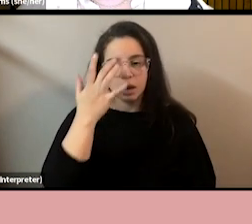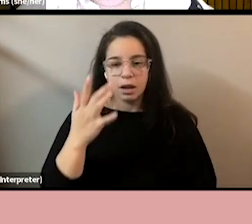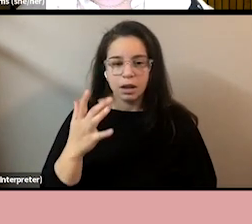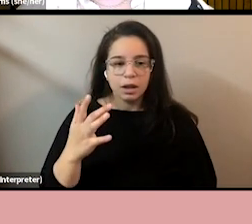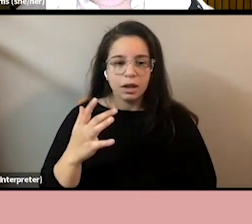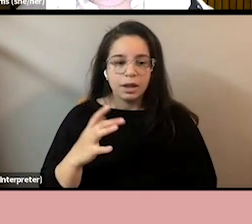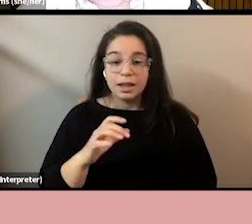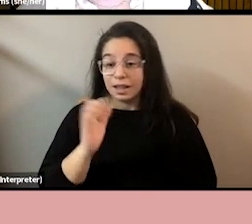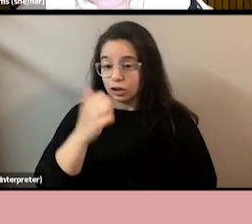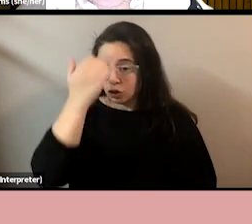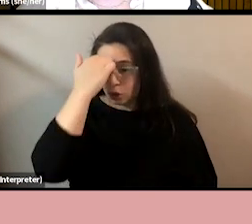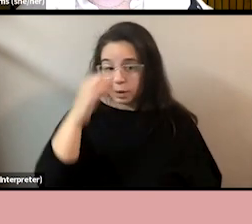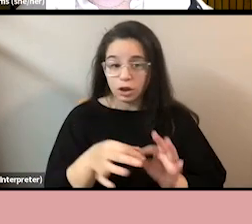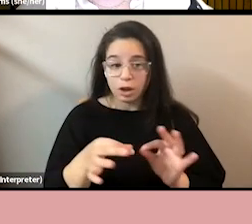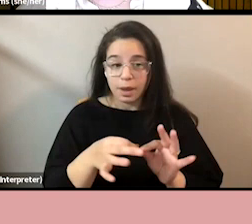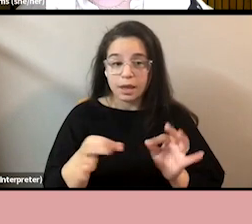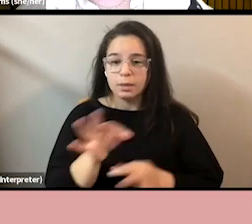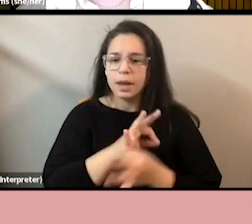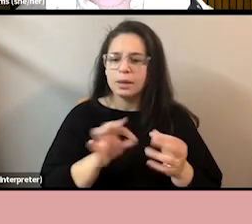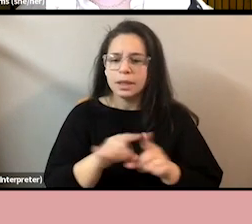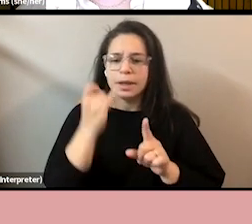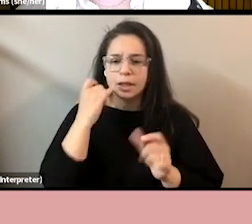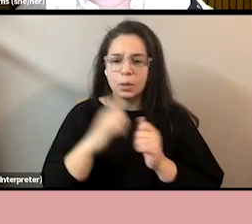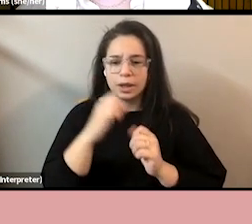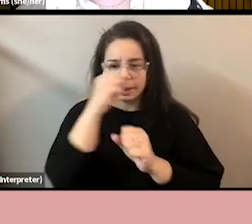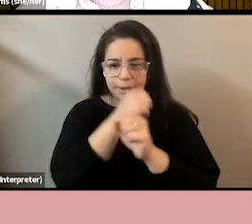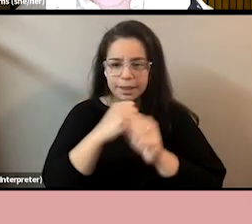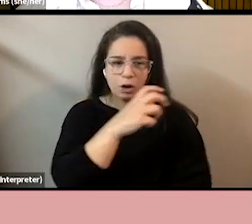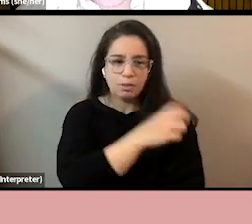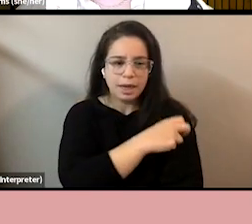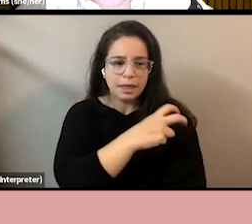stupid comment, a microaggression is a mosquito bite. It's a compliment.